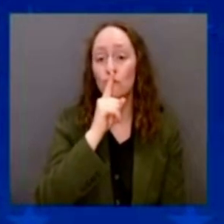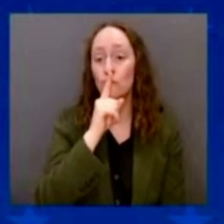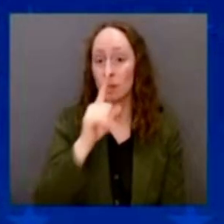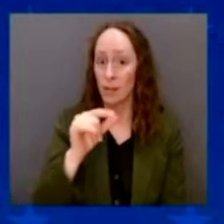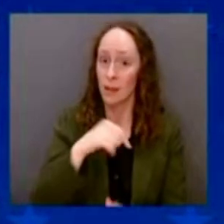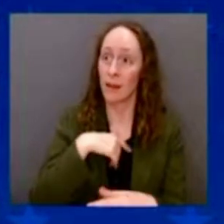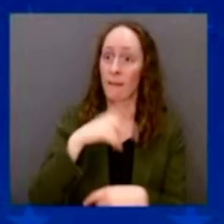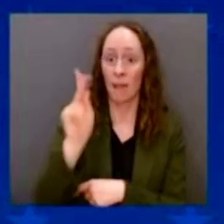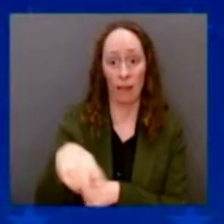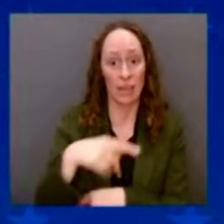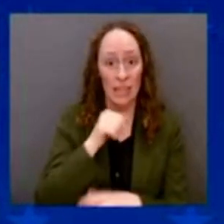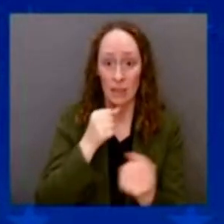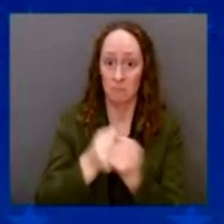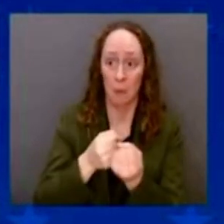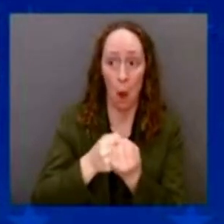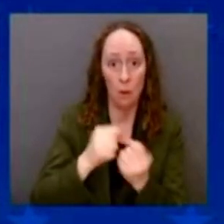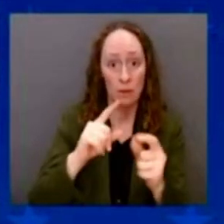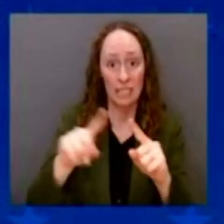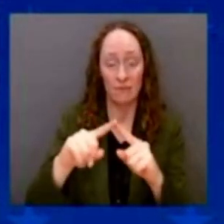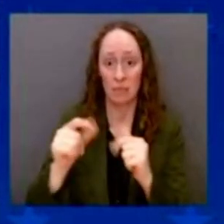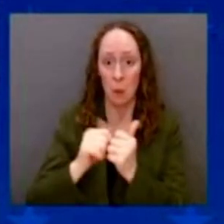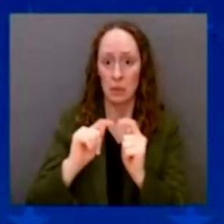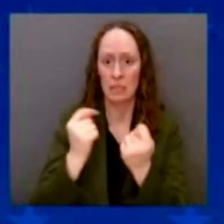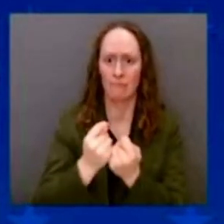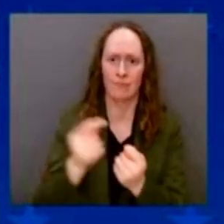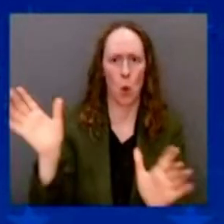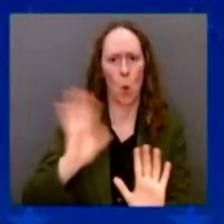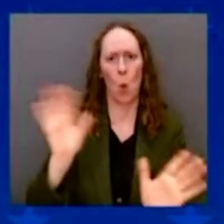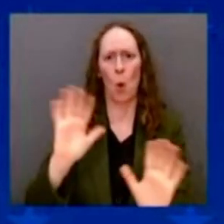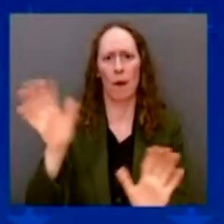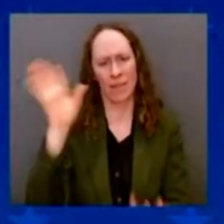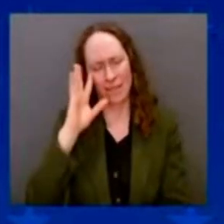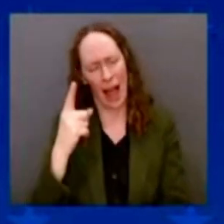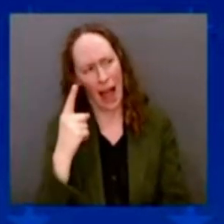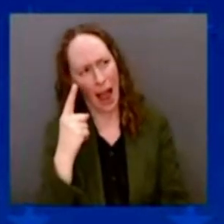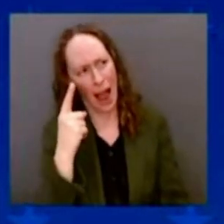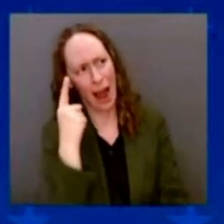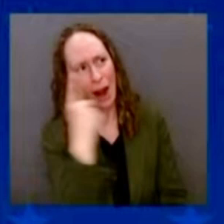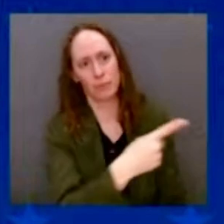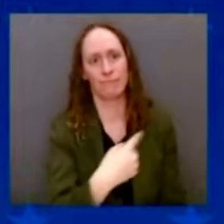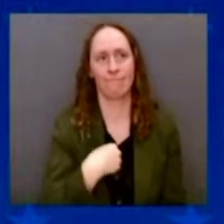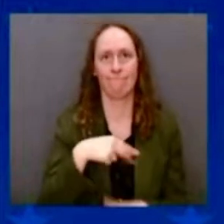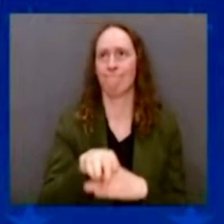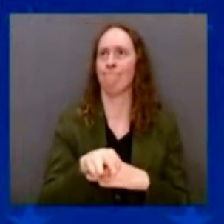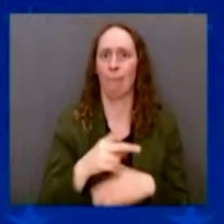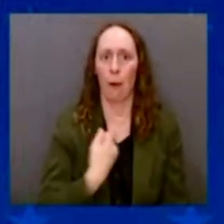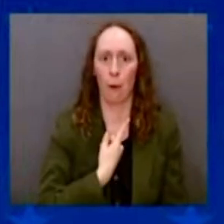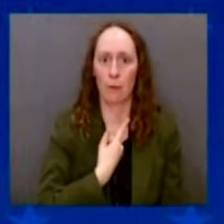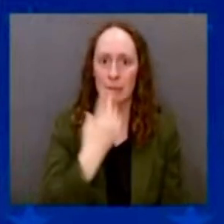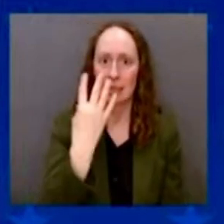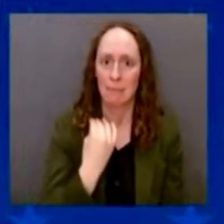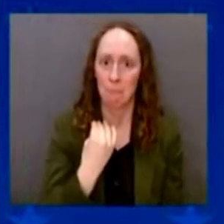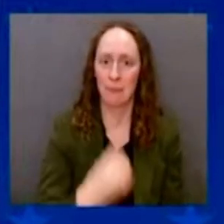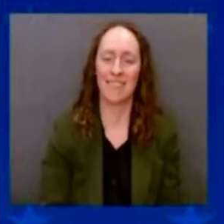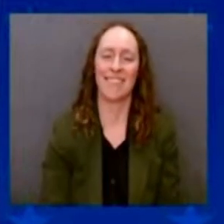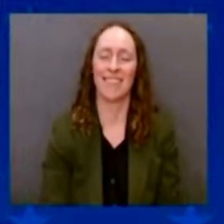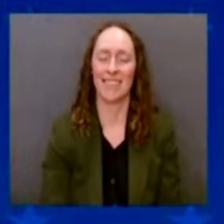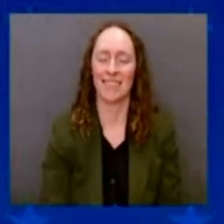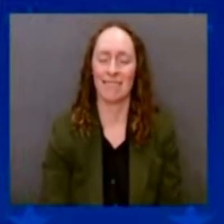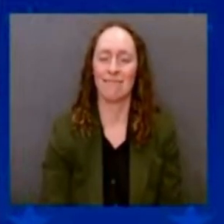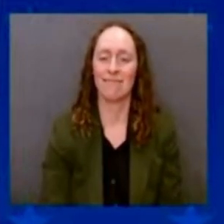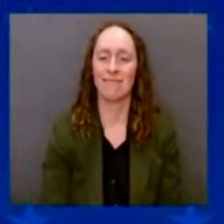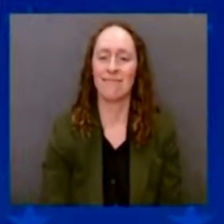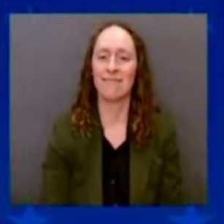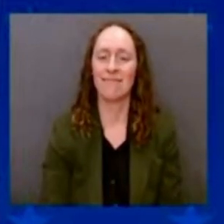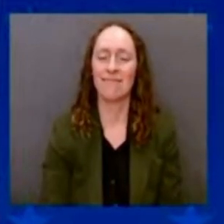oh, whoa. Anyway, she's in class today teaching. She has an expression she uses, for real. He